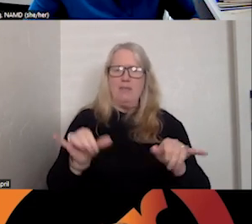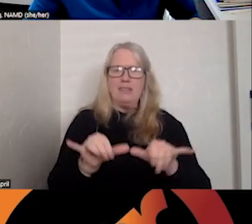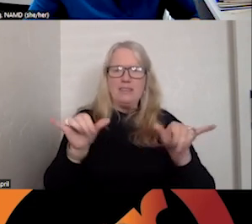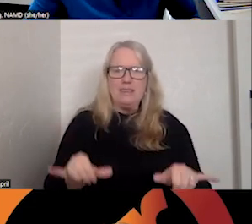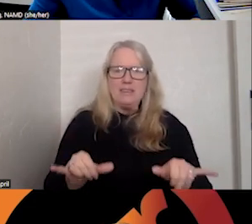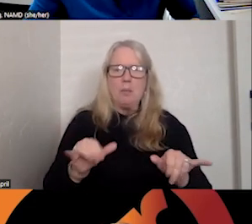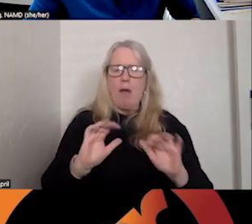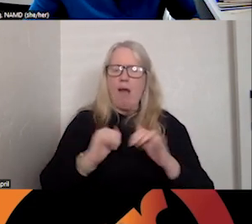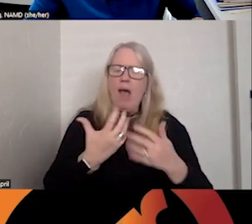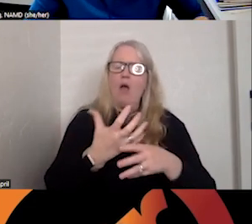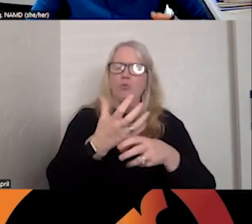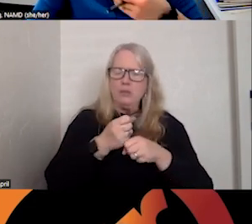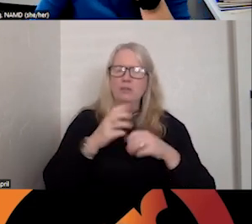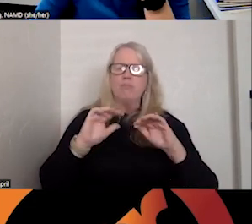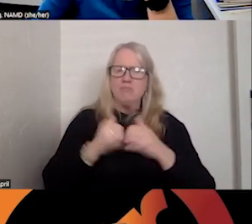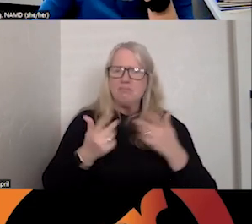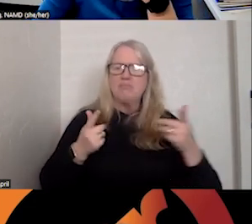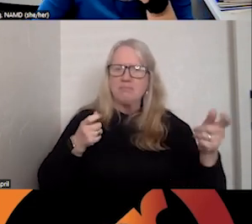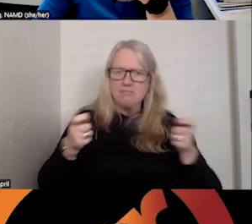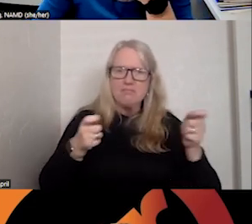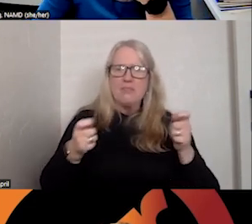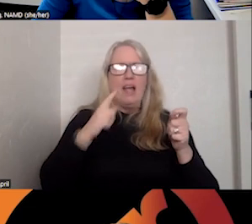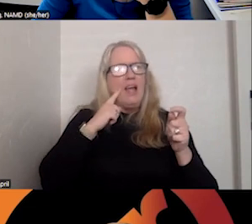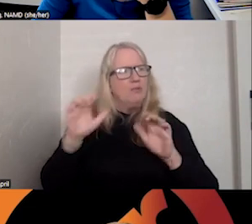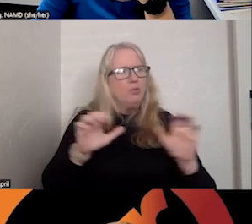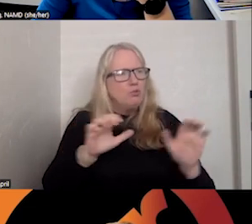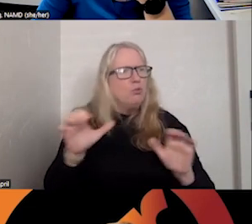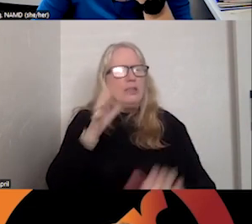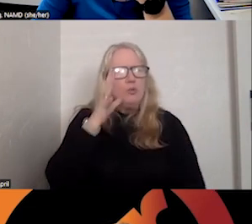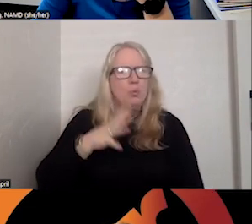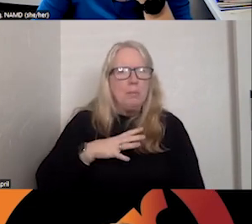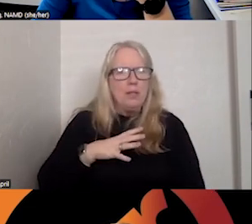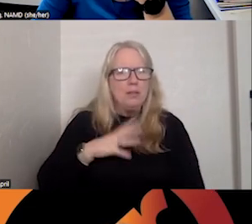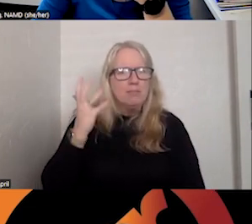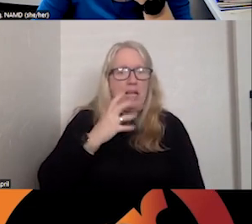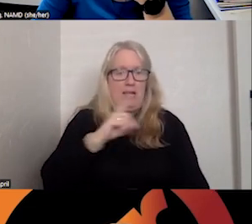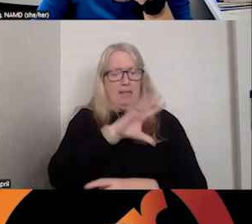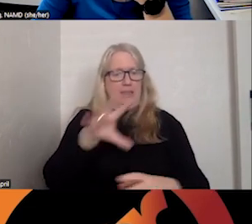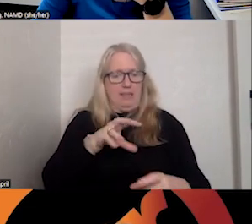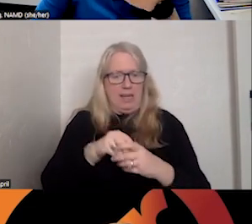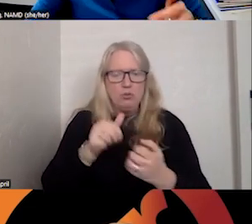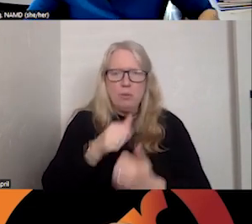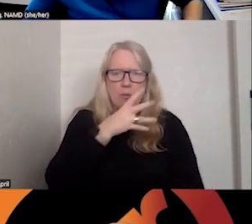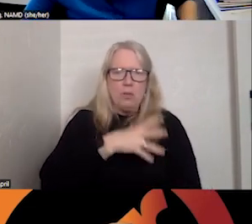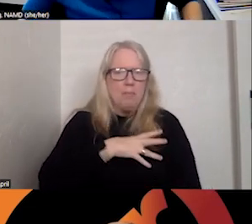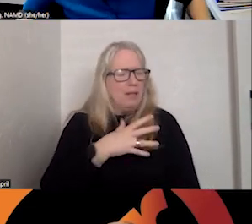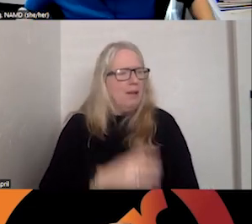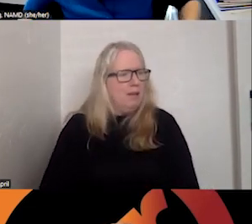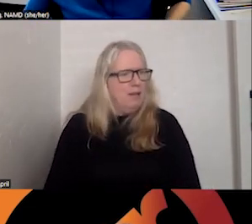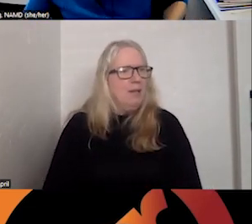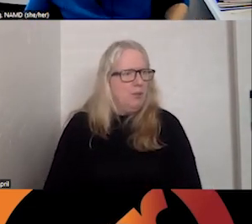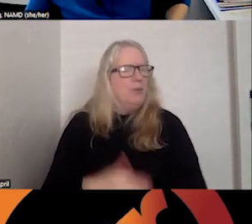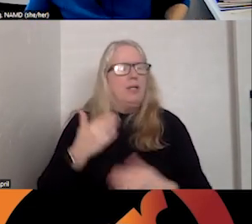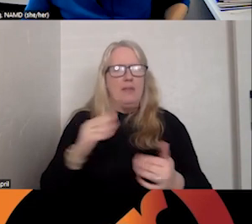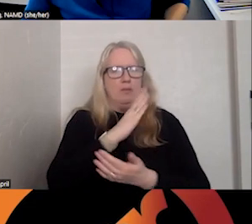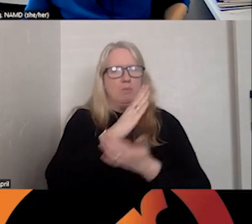was receiving and managing and treating women and engaging with women as part